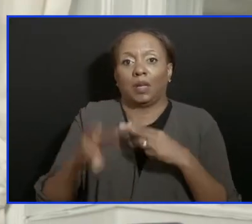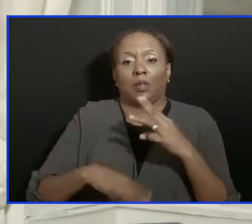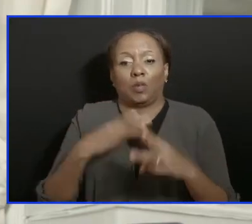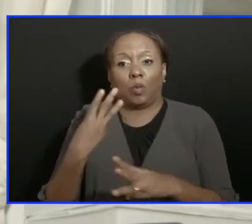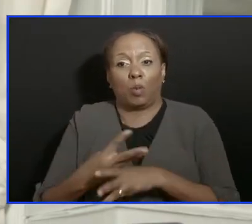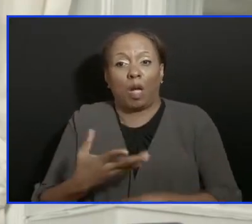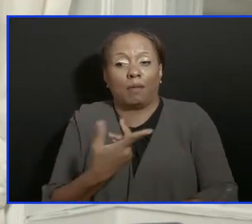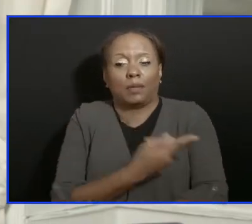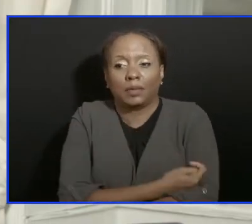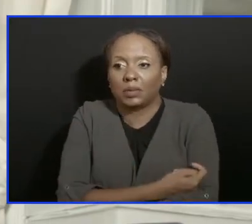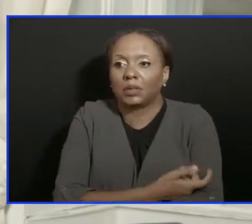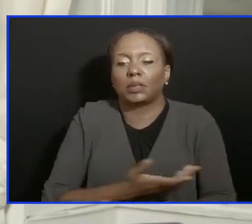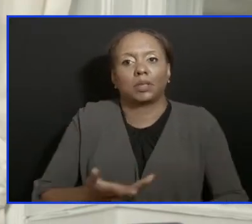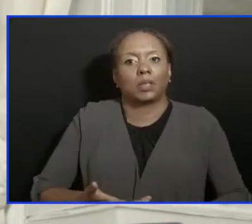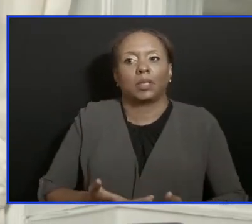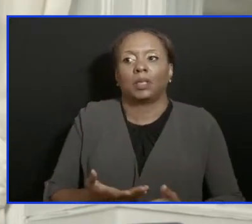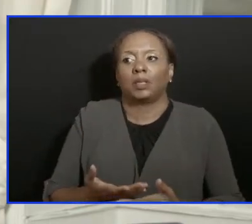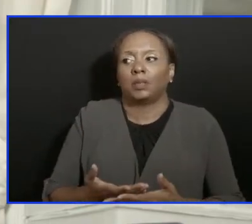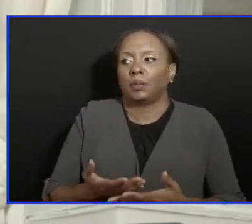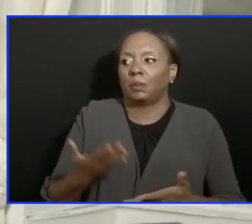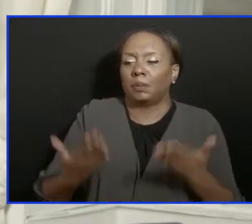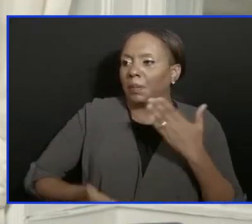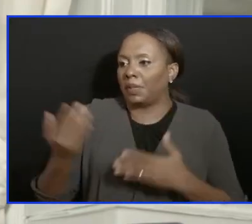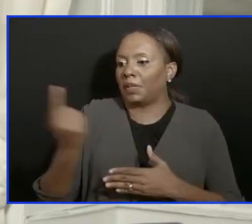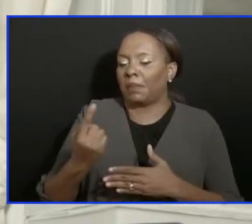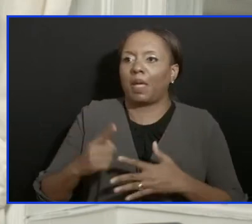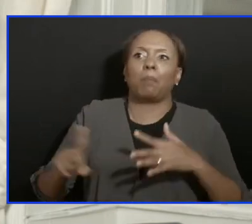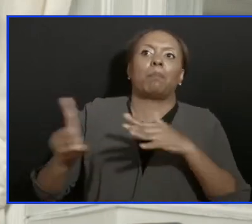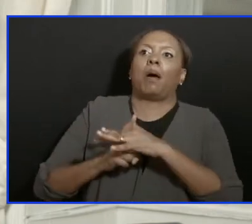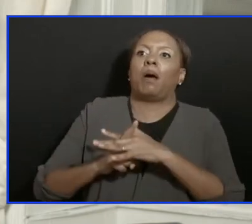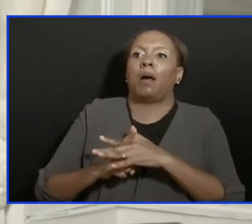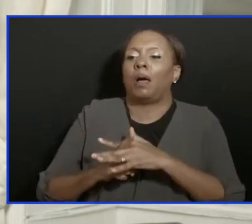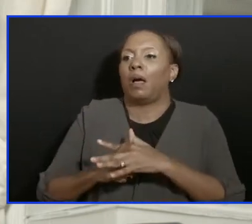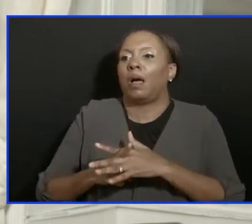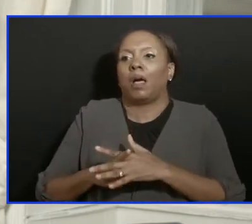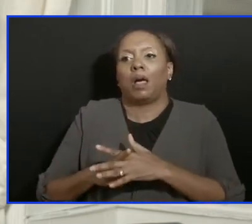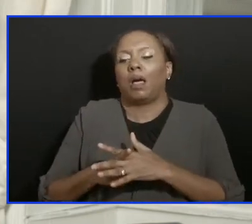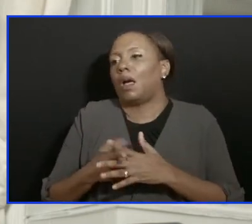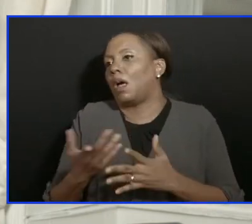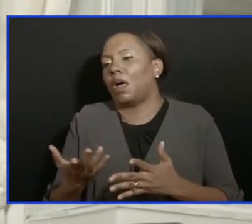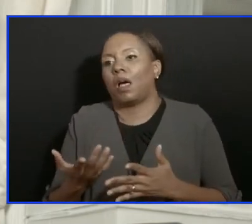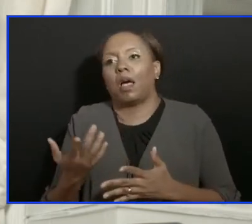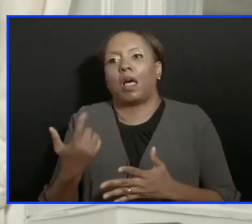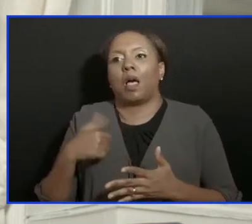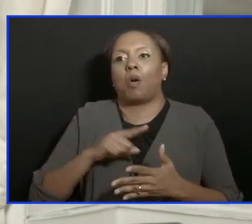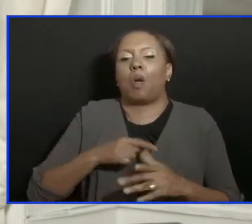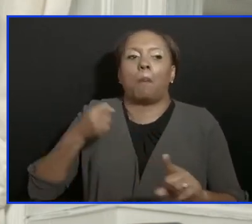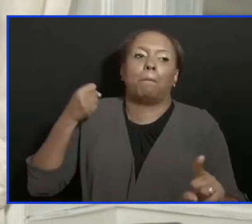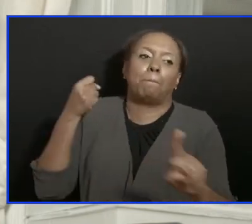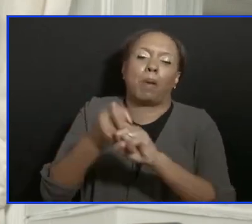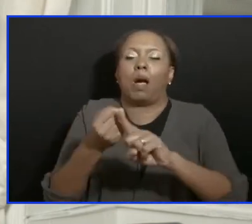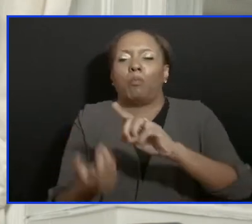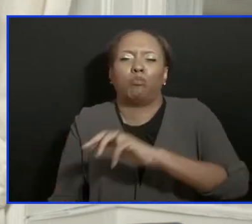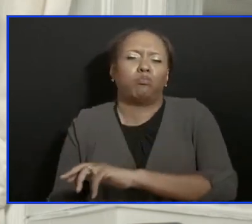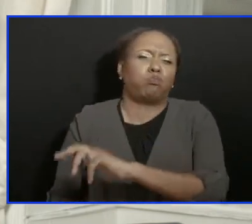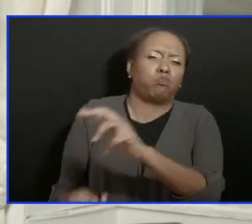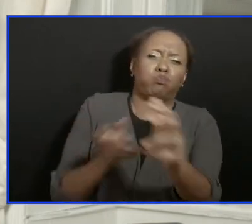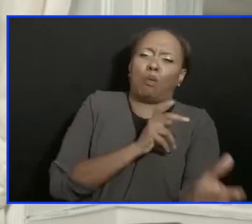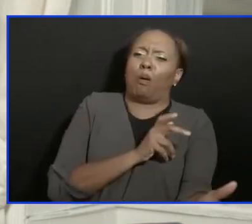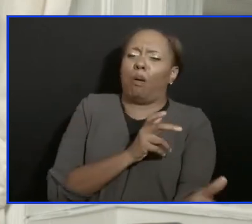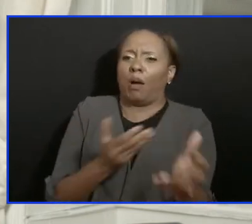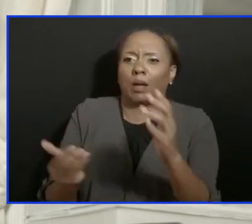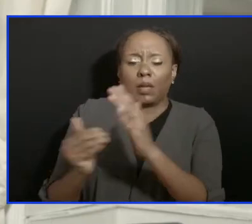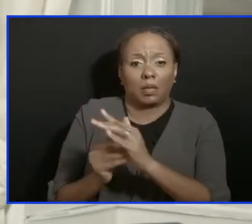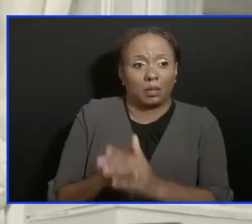that something is going to spring up somewhere that will get us all back in trouble and we'll be down the rabbit hole. Us as Barbadians, you as Barbadians,